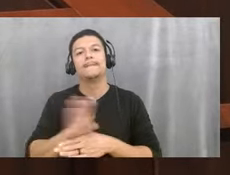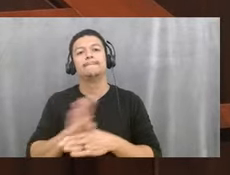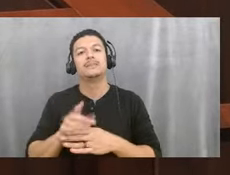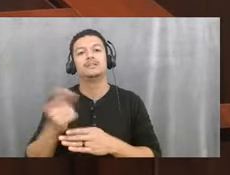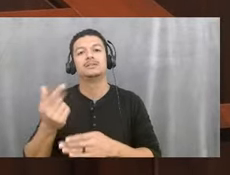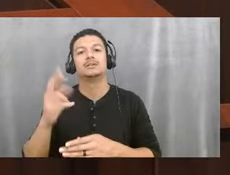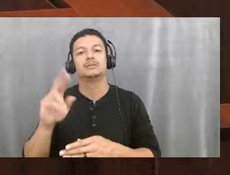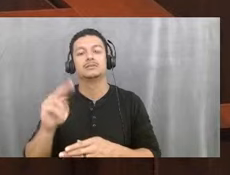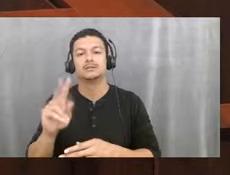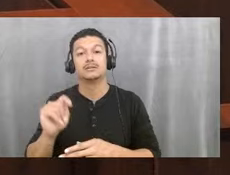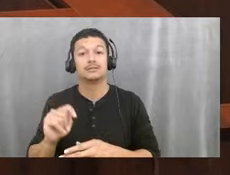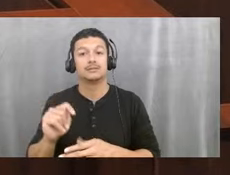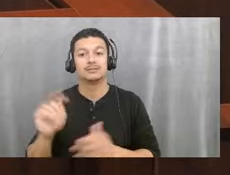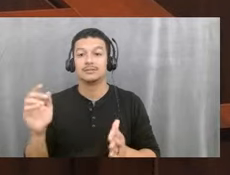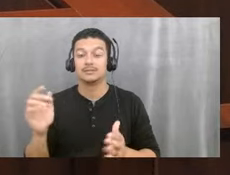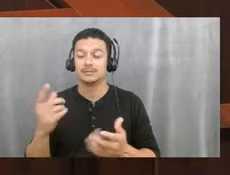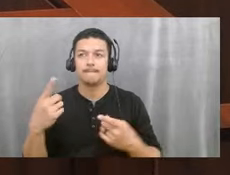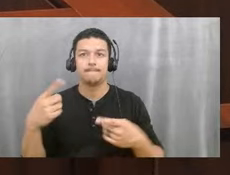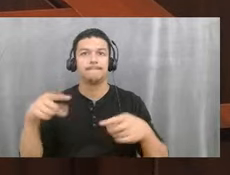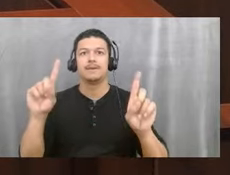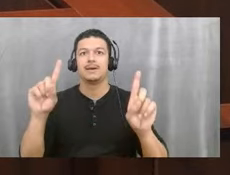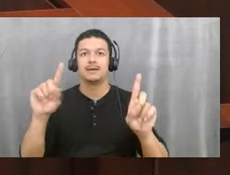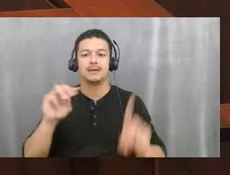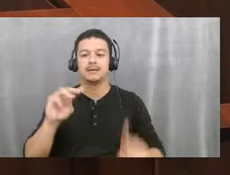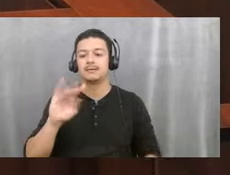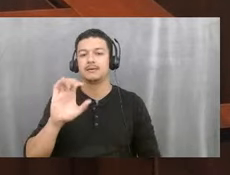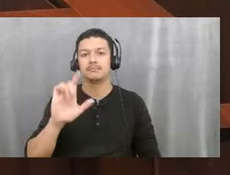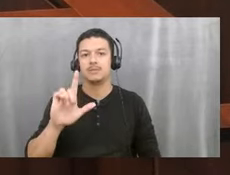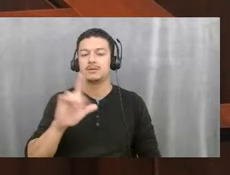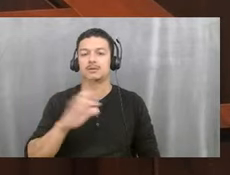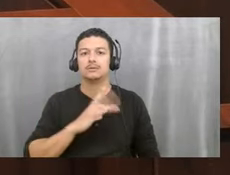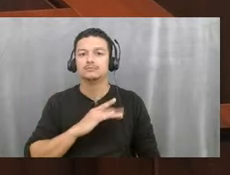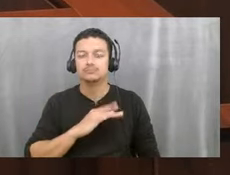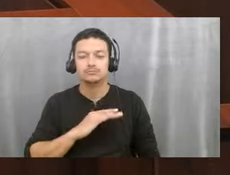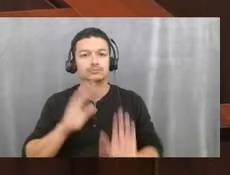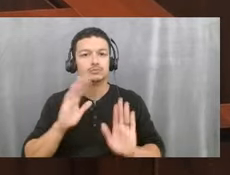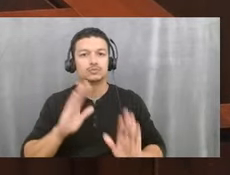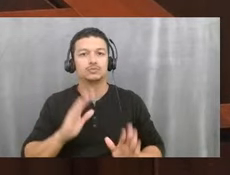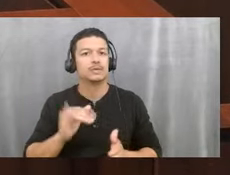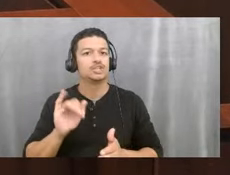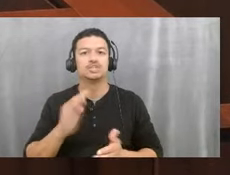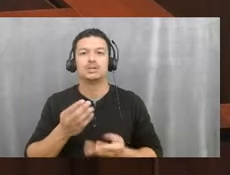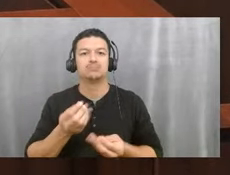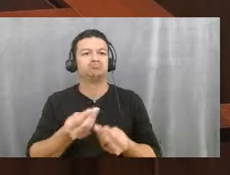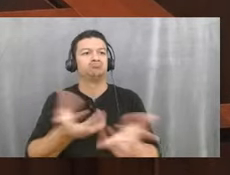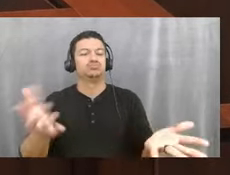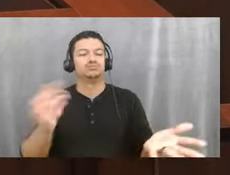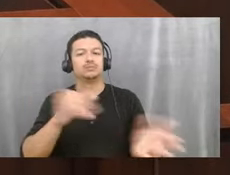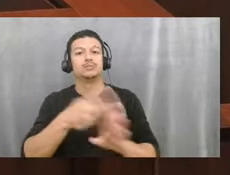Michael Kelleher did an amazing job administering that program. I do want to thank the commission for approving that tonight.